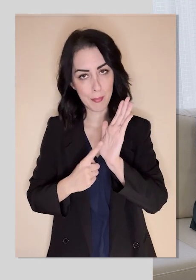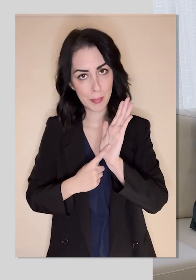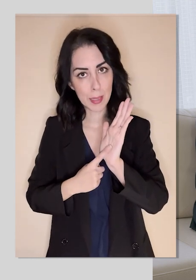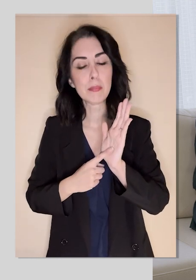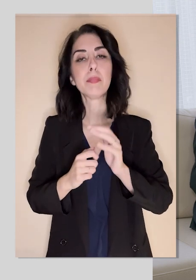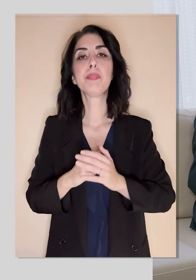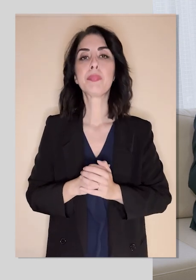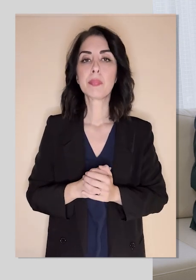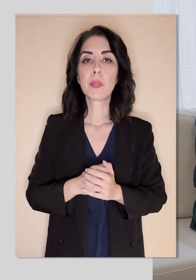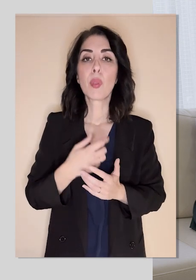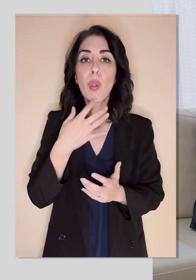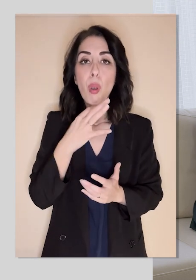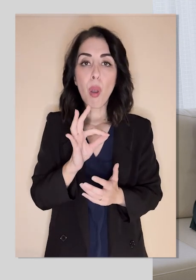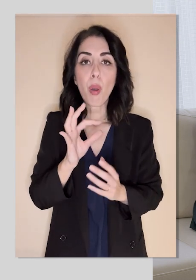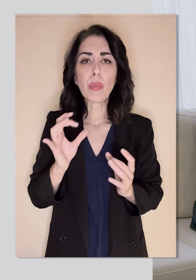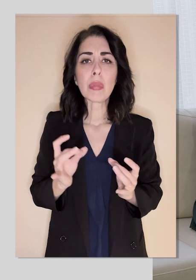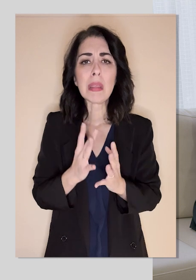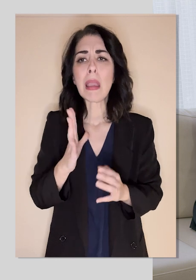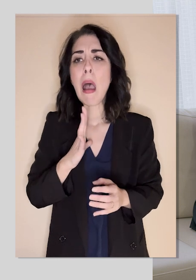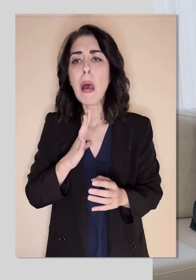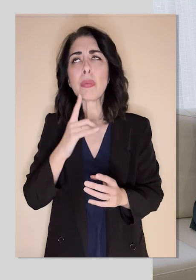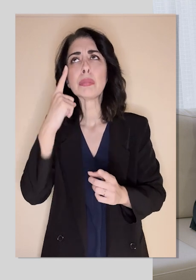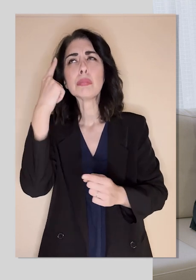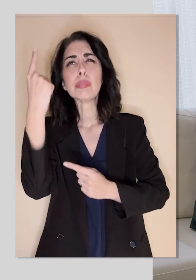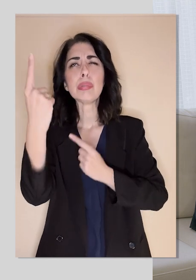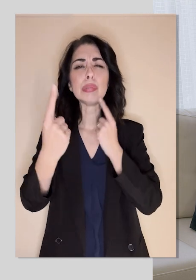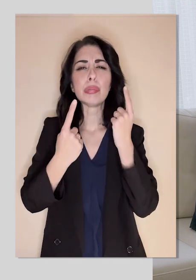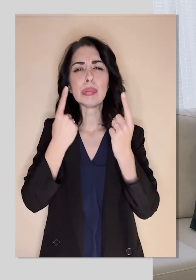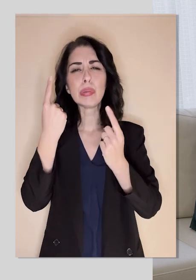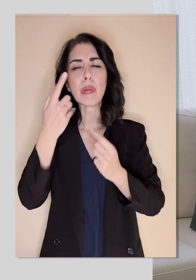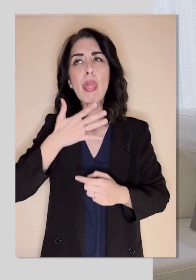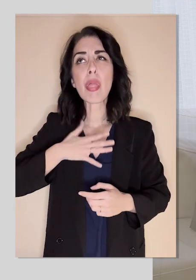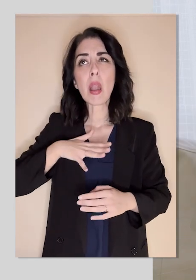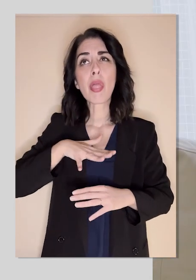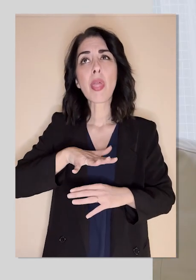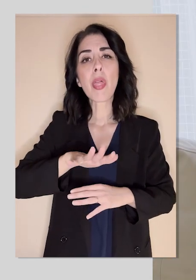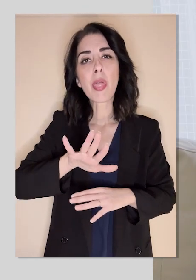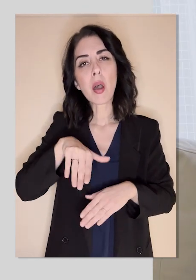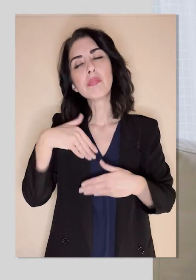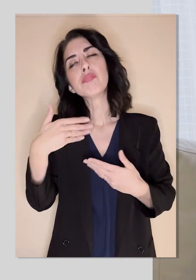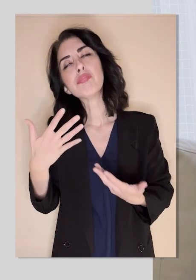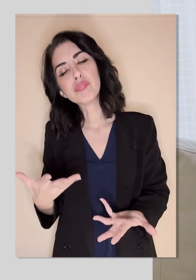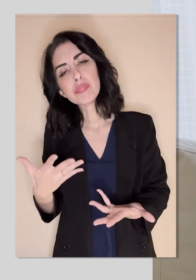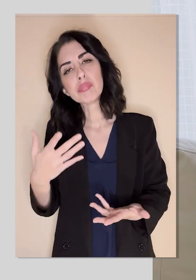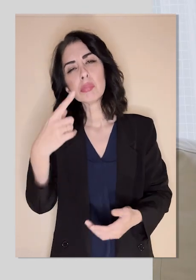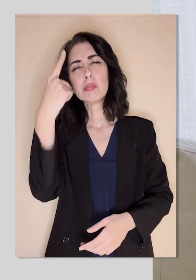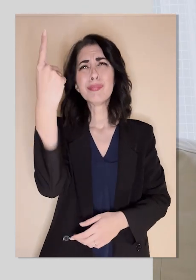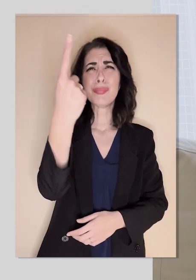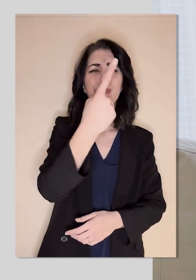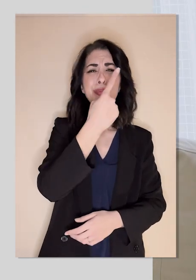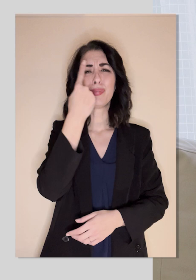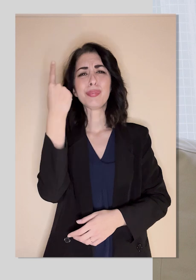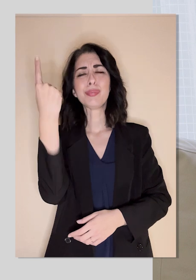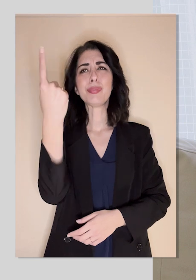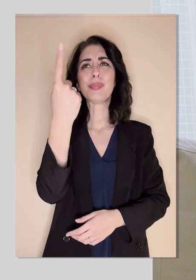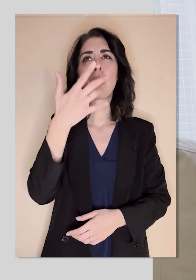dizziness, or they feel like they're going to faint, or they have vertigo where the room is spinning and they have to hold on to